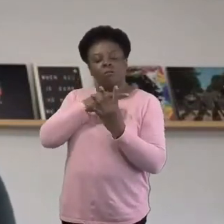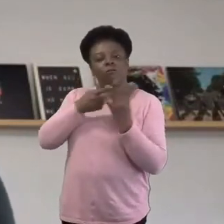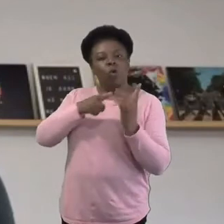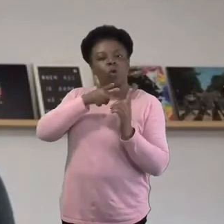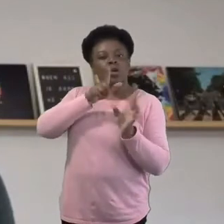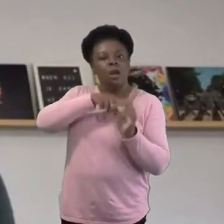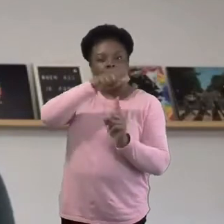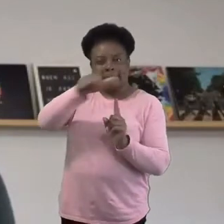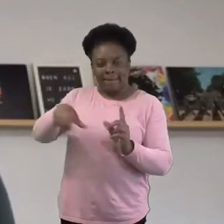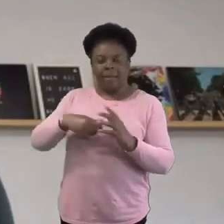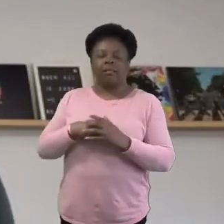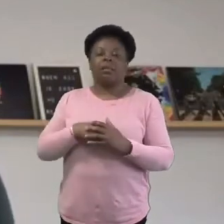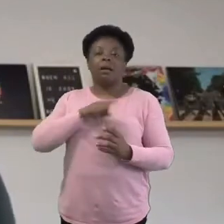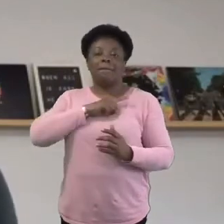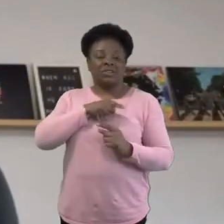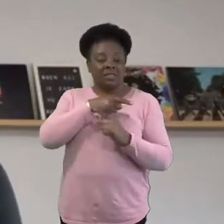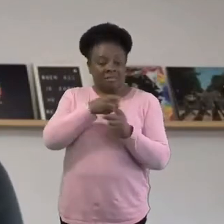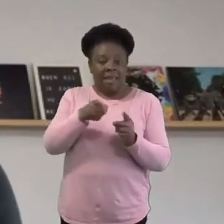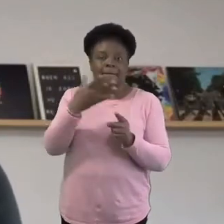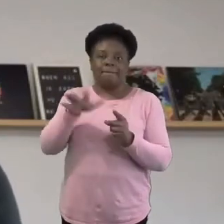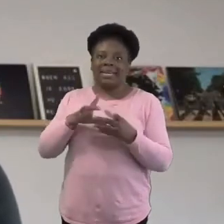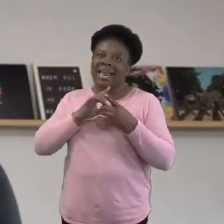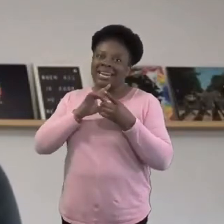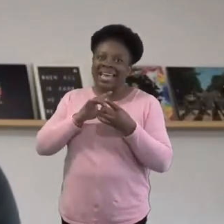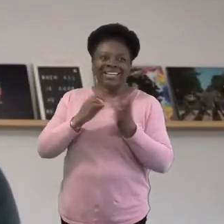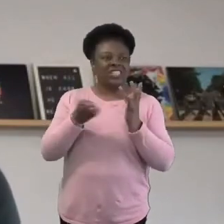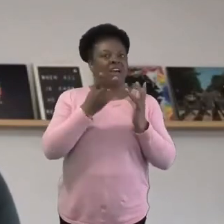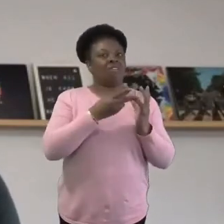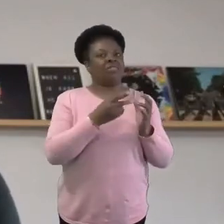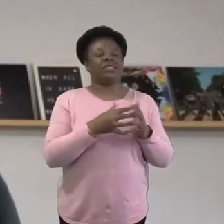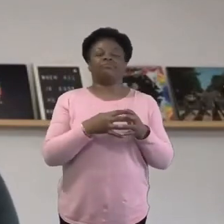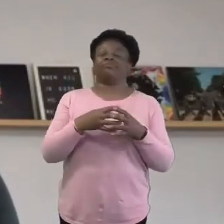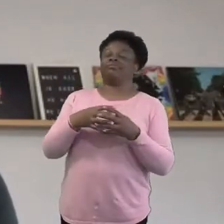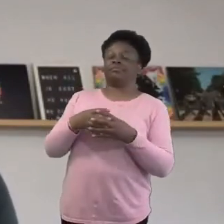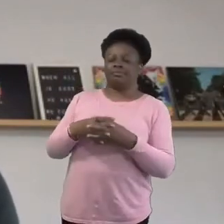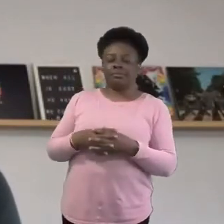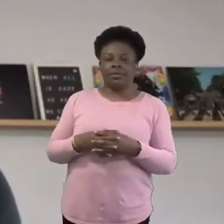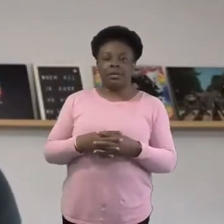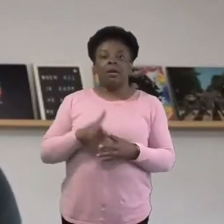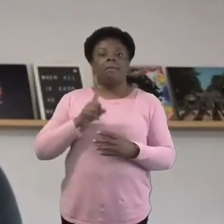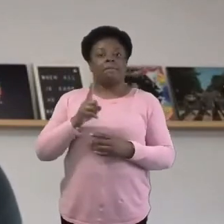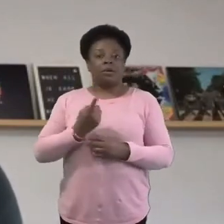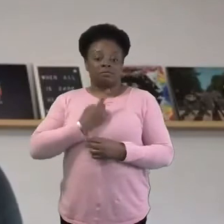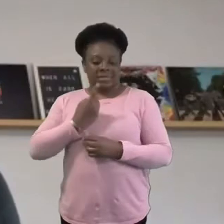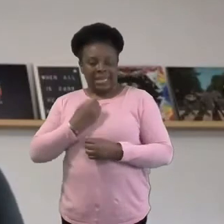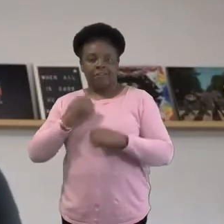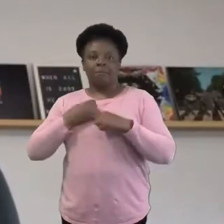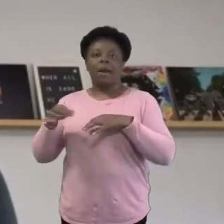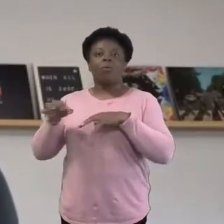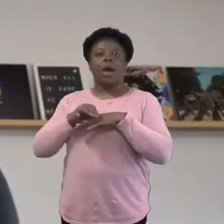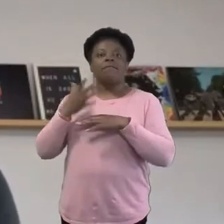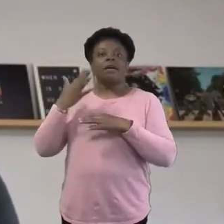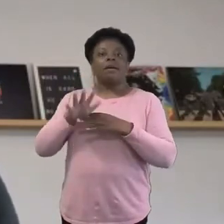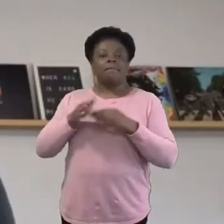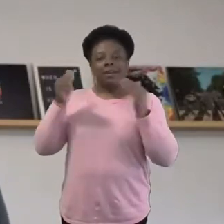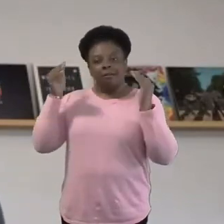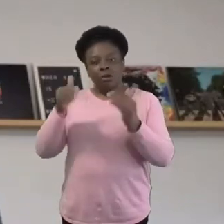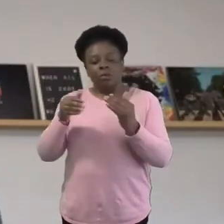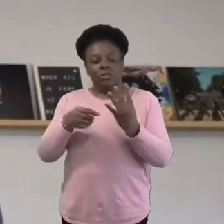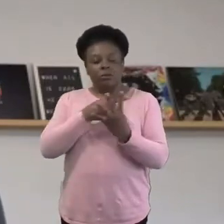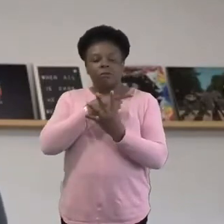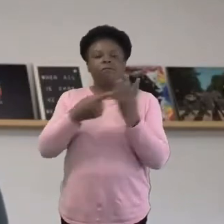to our youth club. So my wife and I, we spent the whole year on these four young girls, just answering their questions,